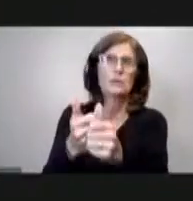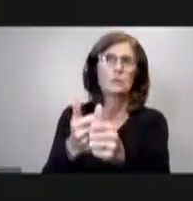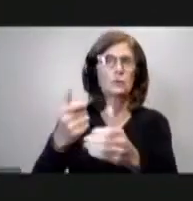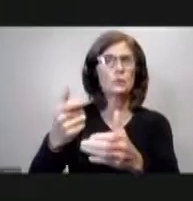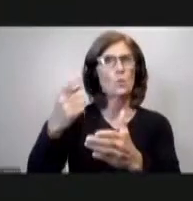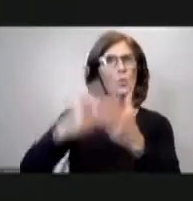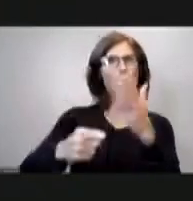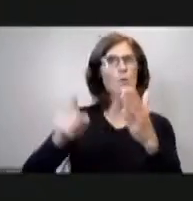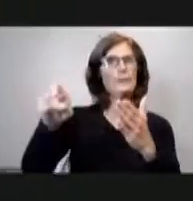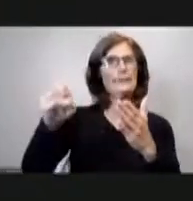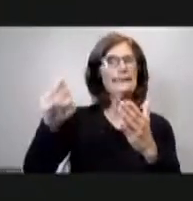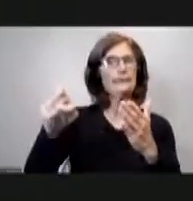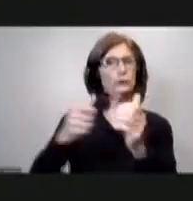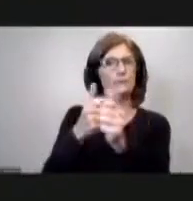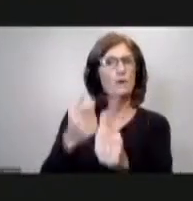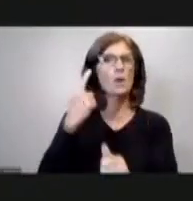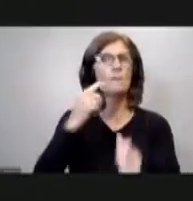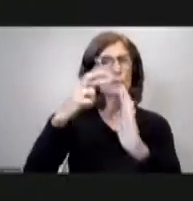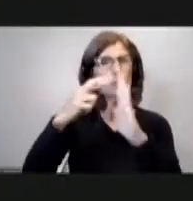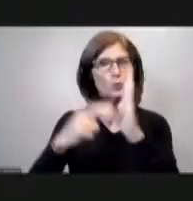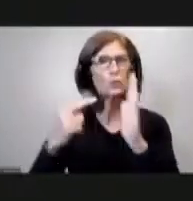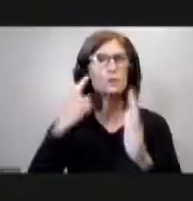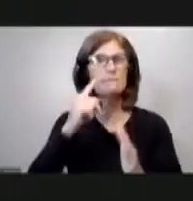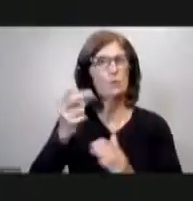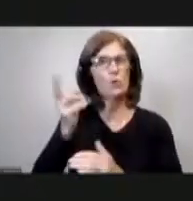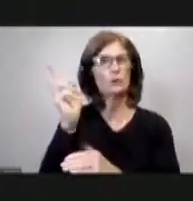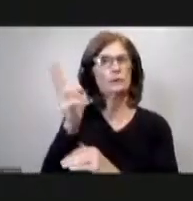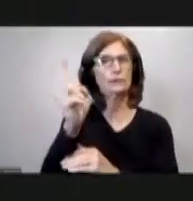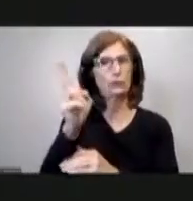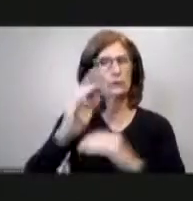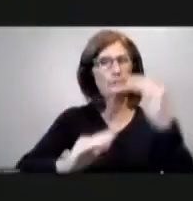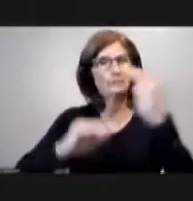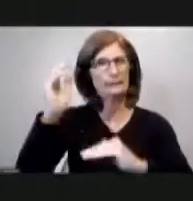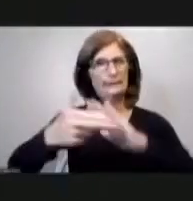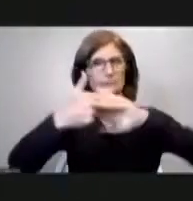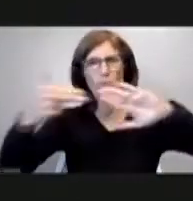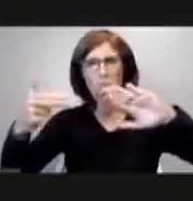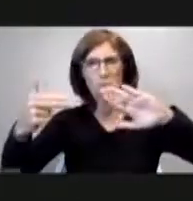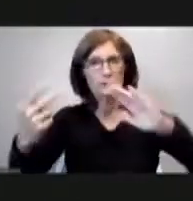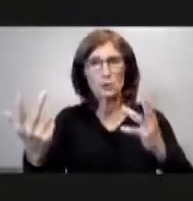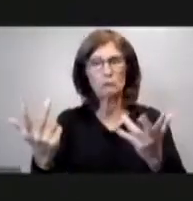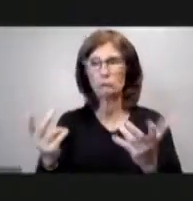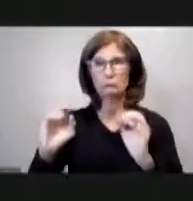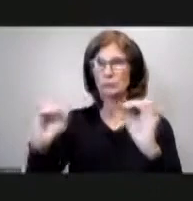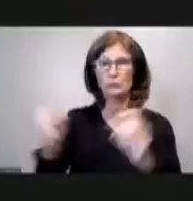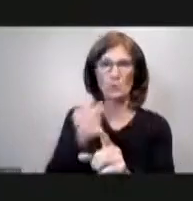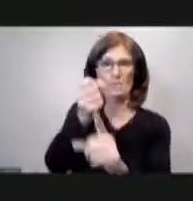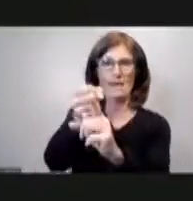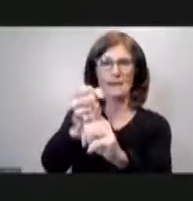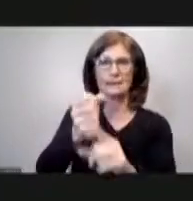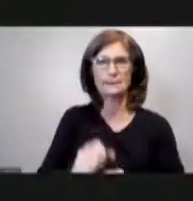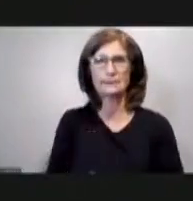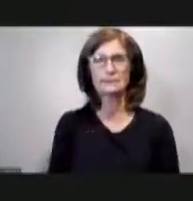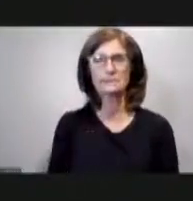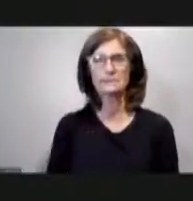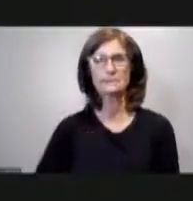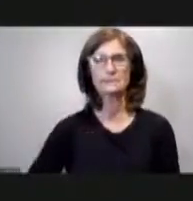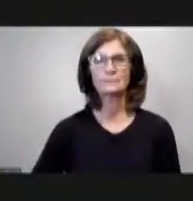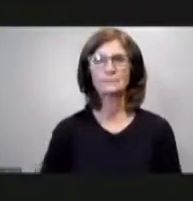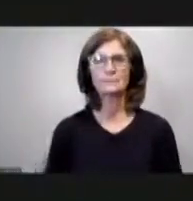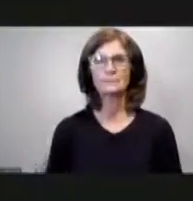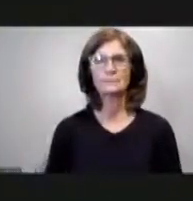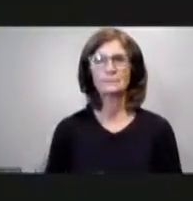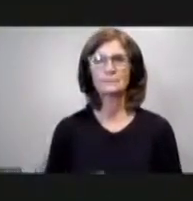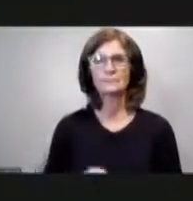historic character of the building um so this wouldn't have any impact on us so it's our building correct yeah yeah yeah it's really